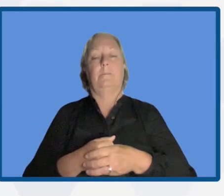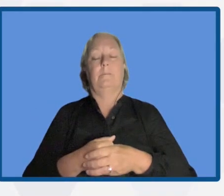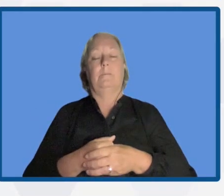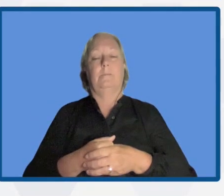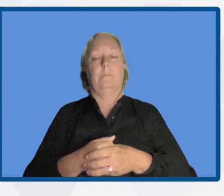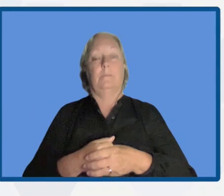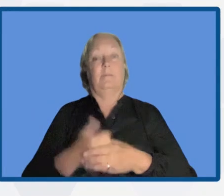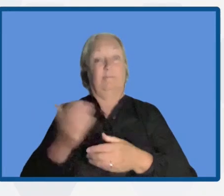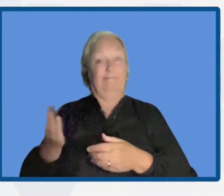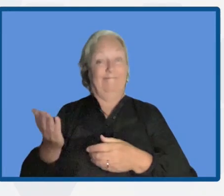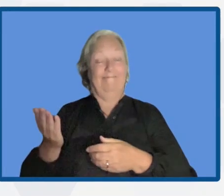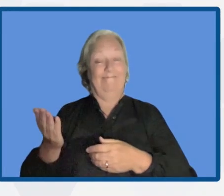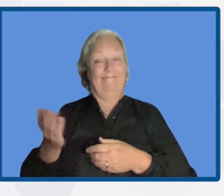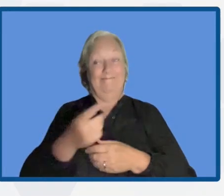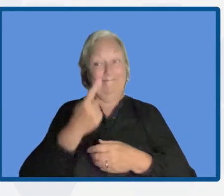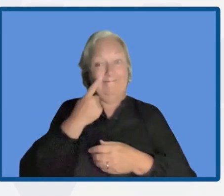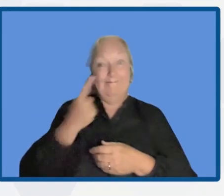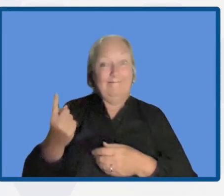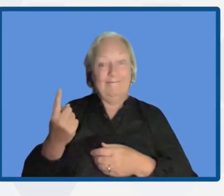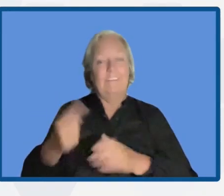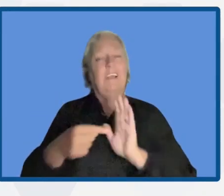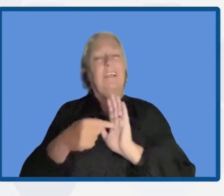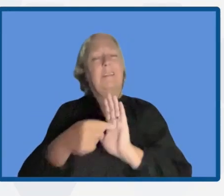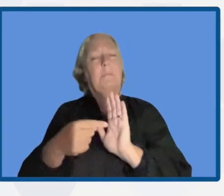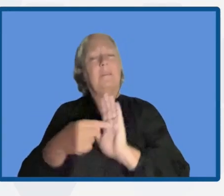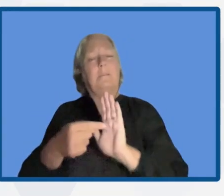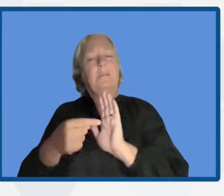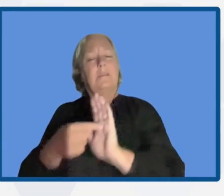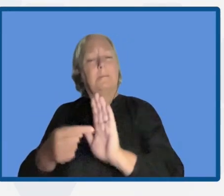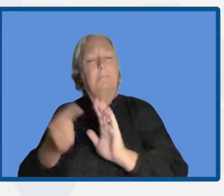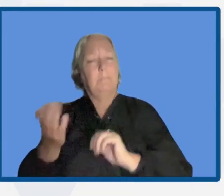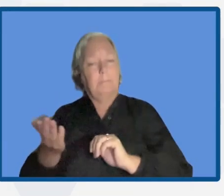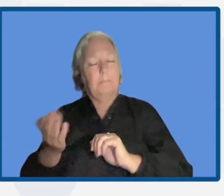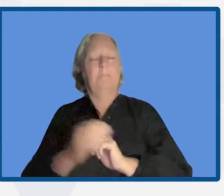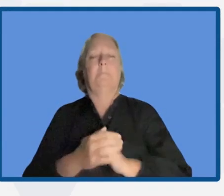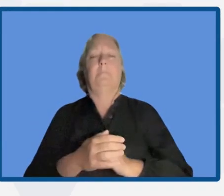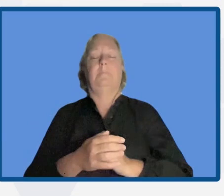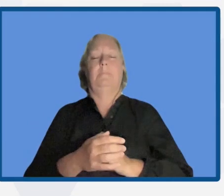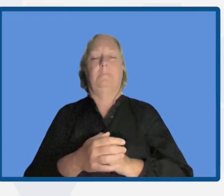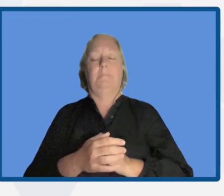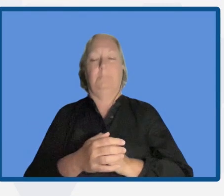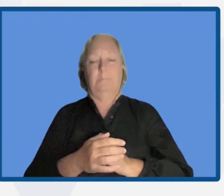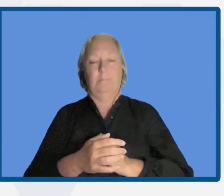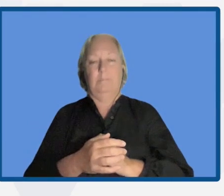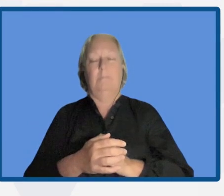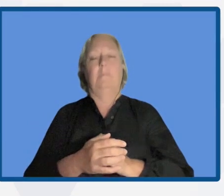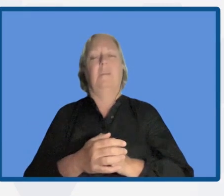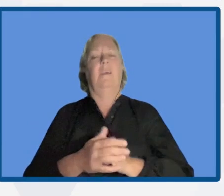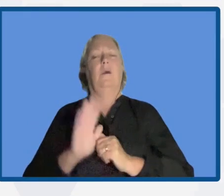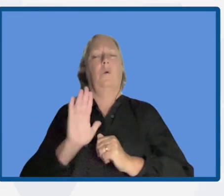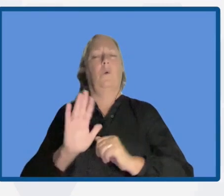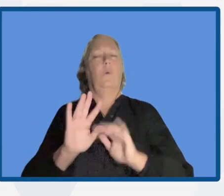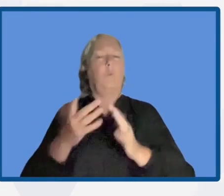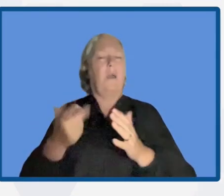can see some examples of nature-based solutions that